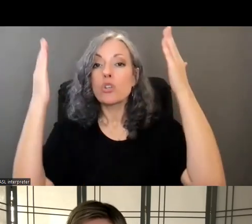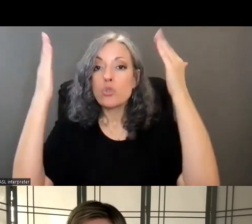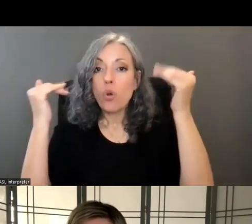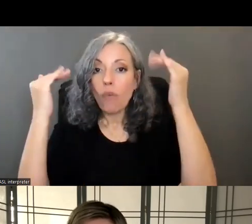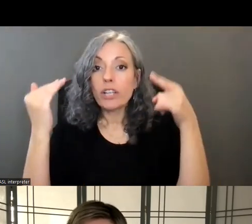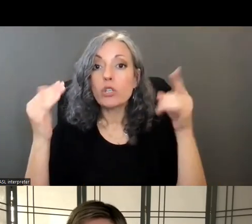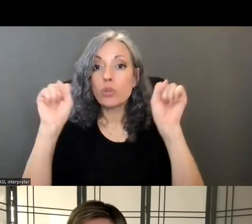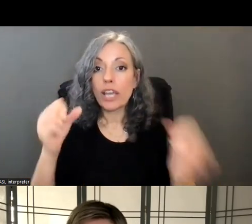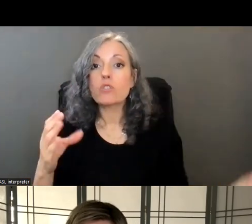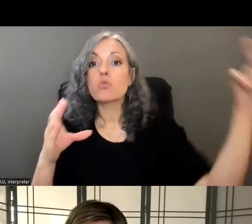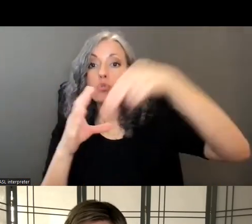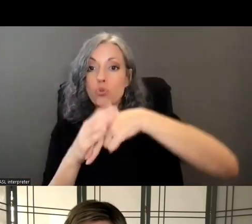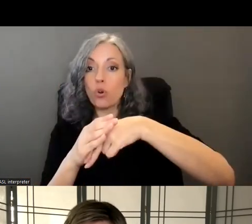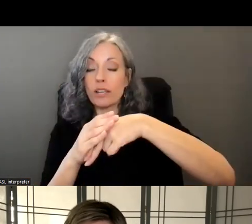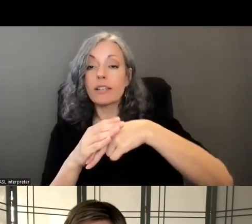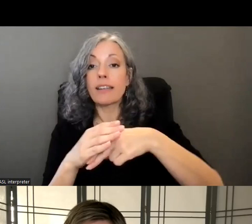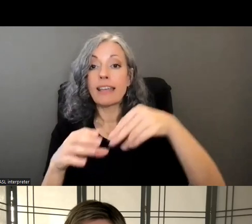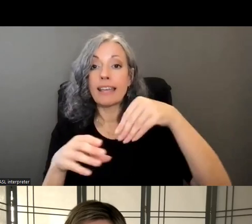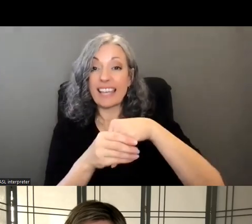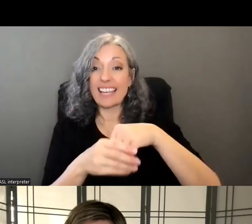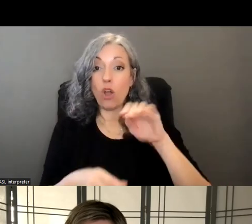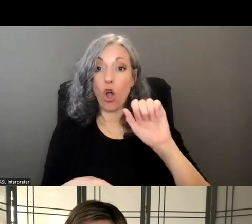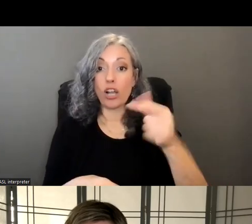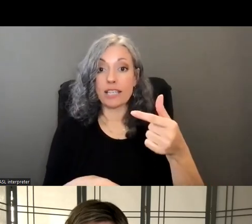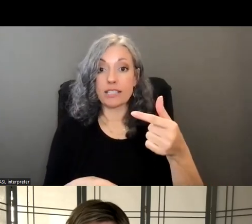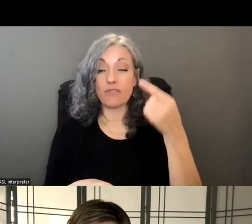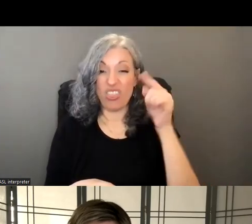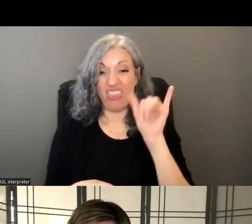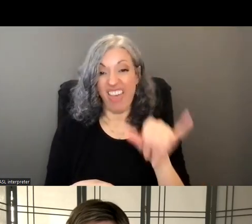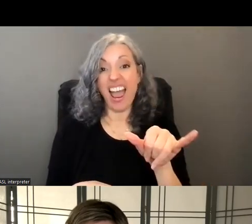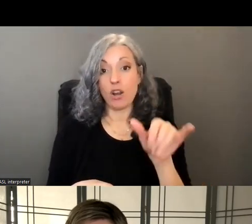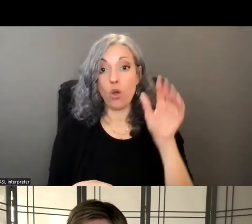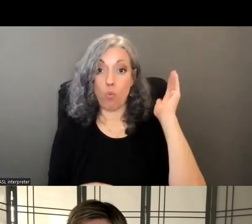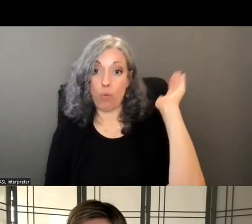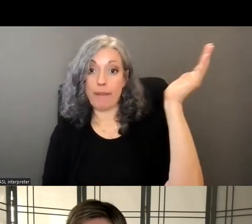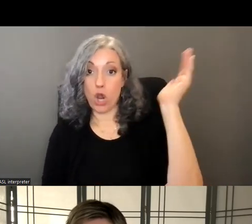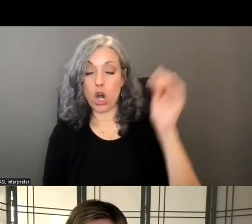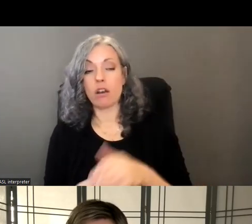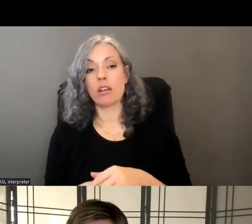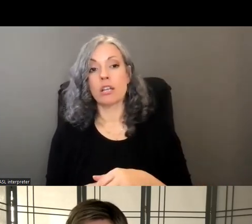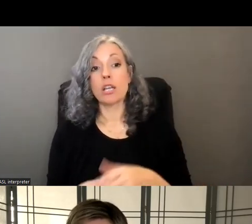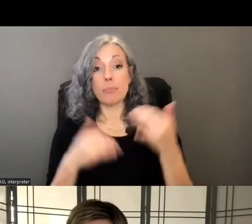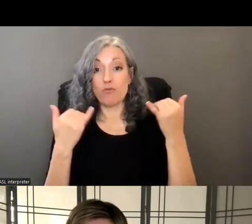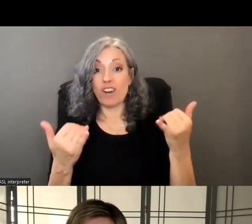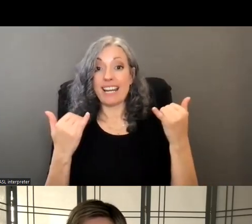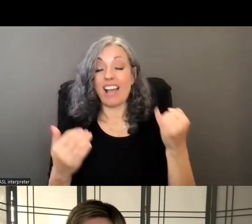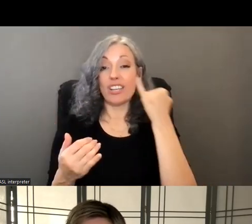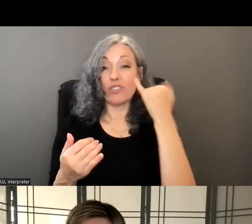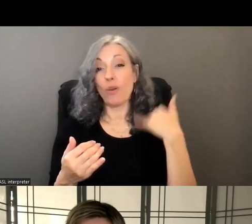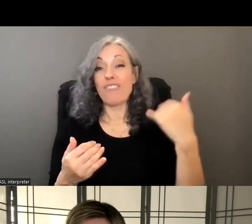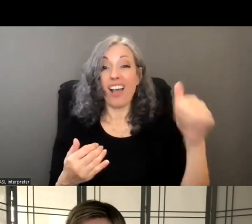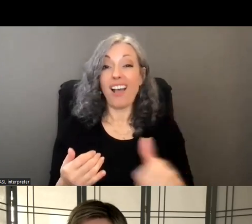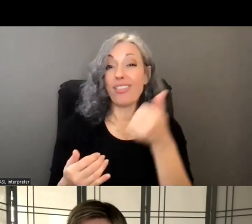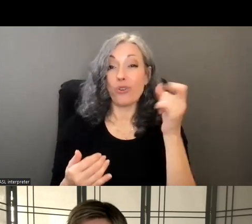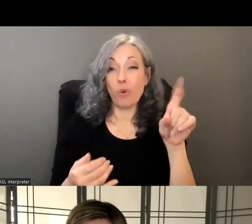join us in august for the promising practices webinar and in the meantime if you have other questions that come